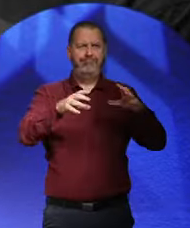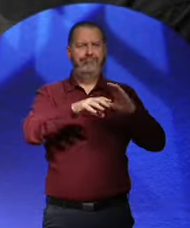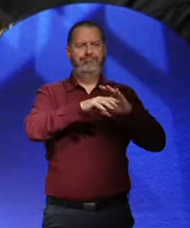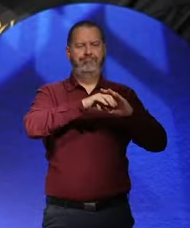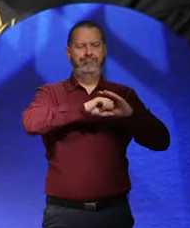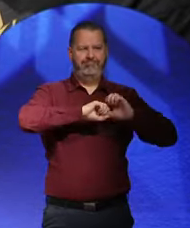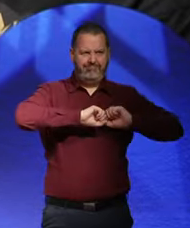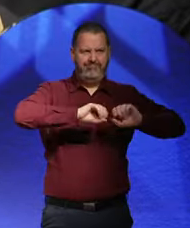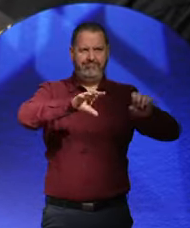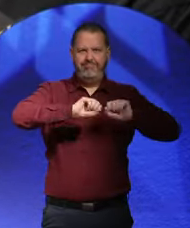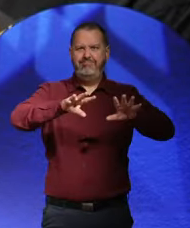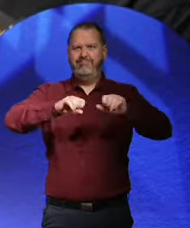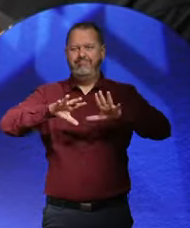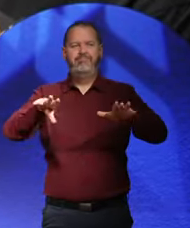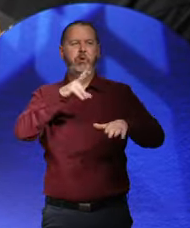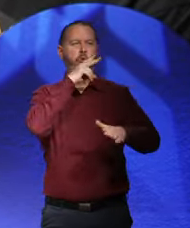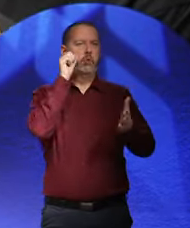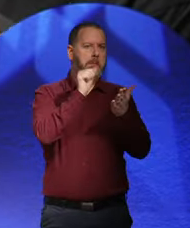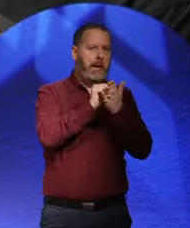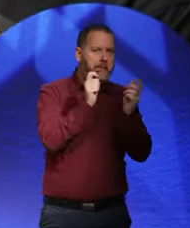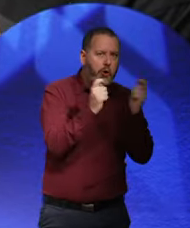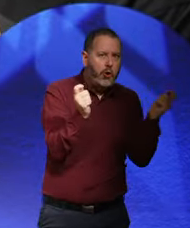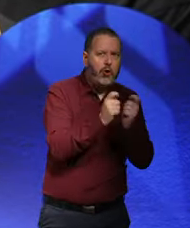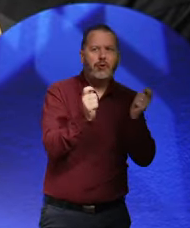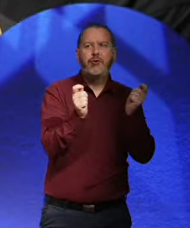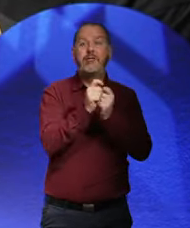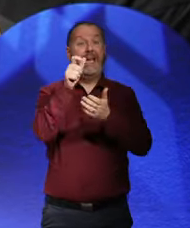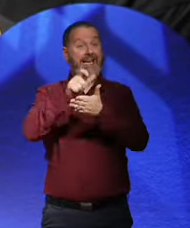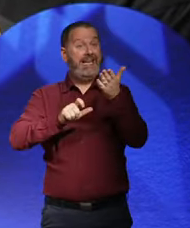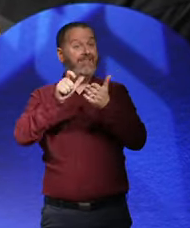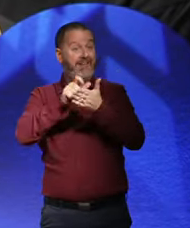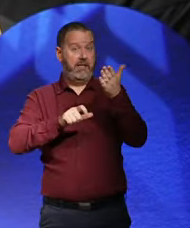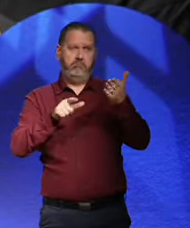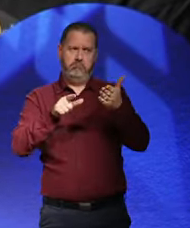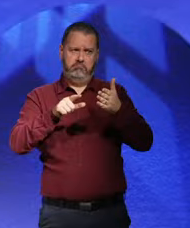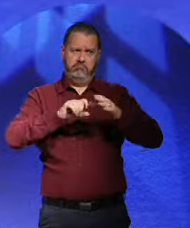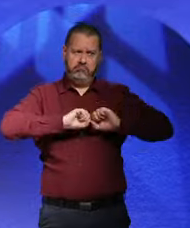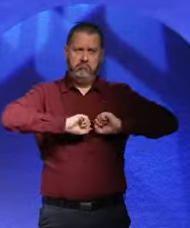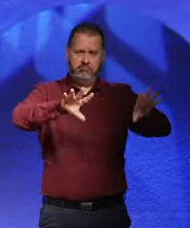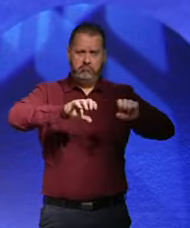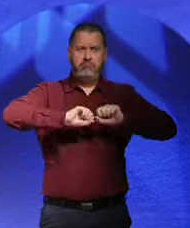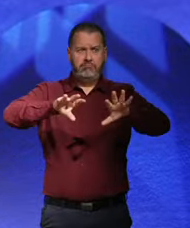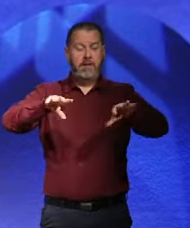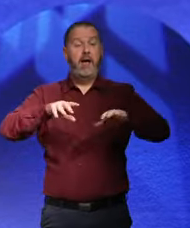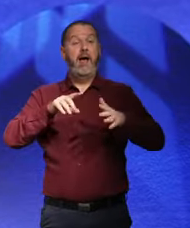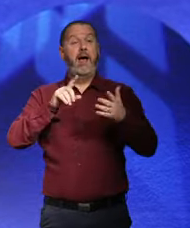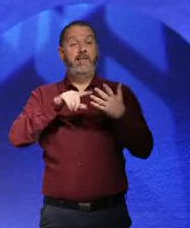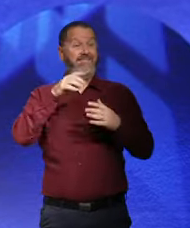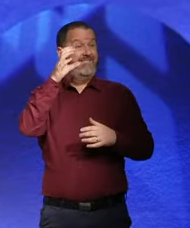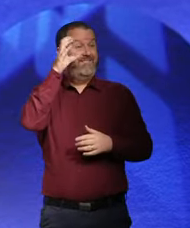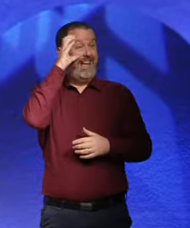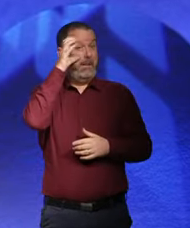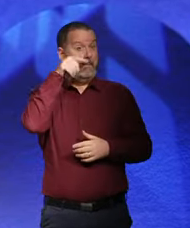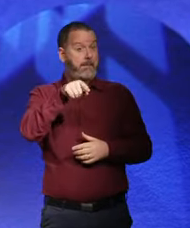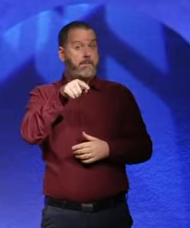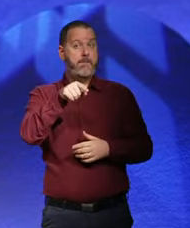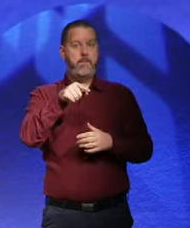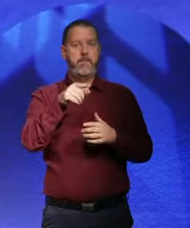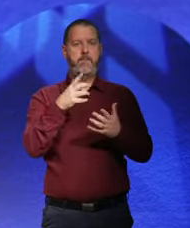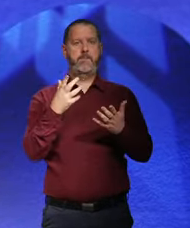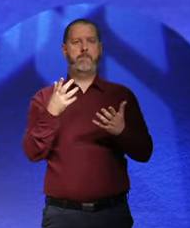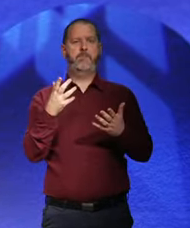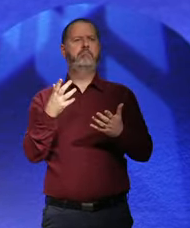Newspapers, leaflet, you know, leafleting, you know, leafleting. And of course, you know, the films themselves, you know, visual,